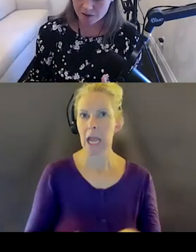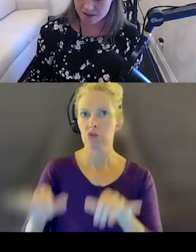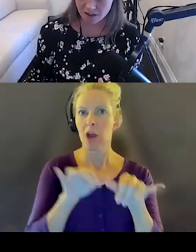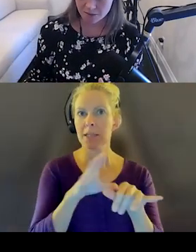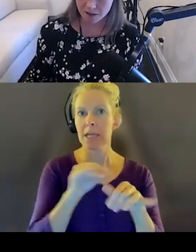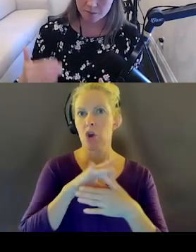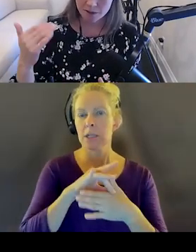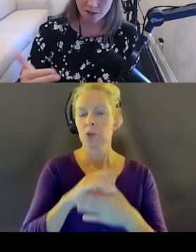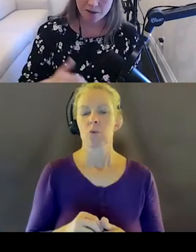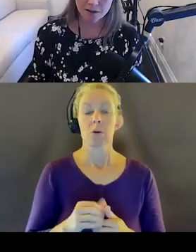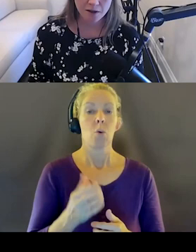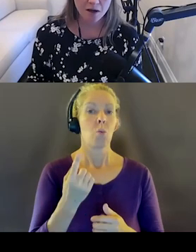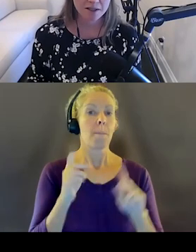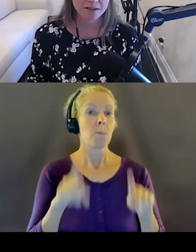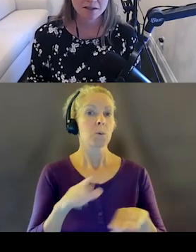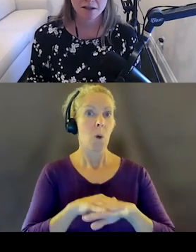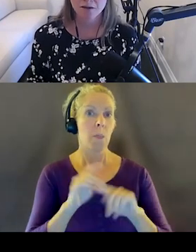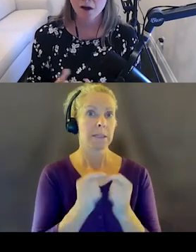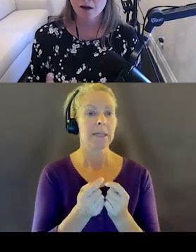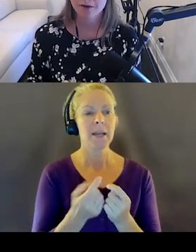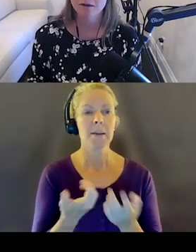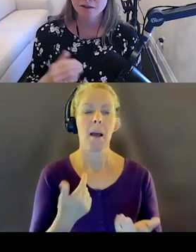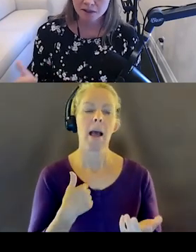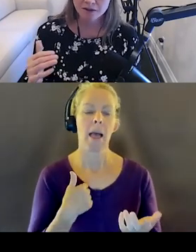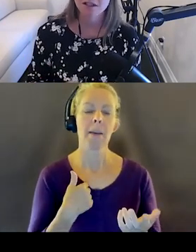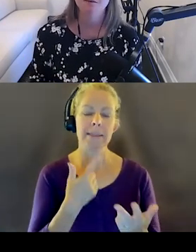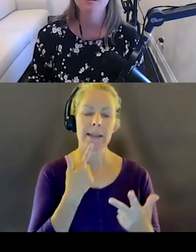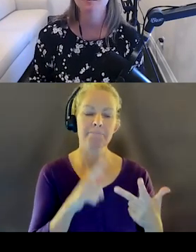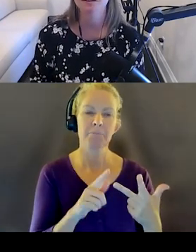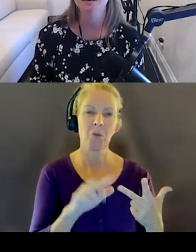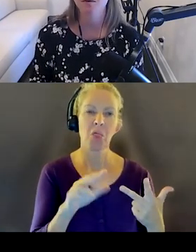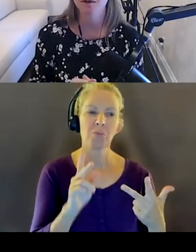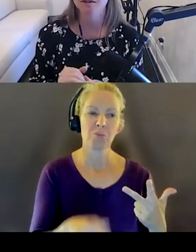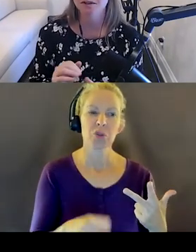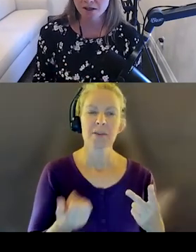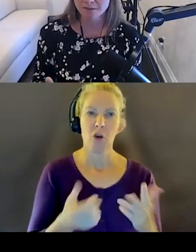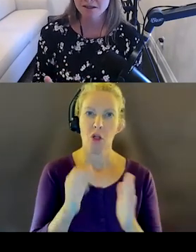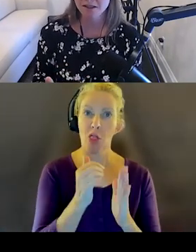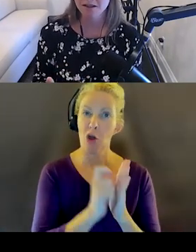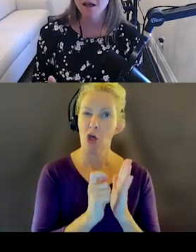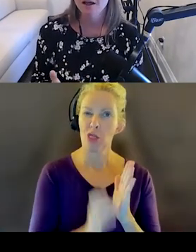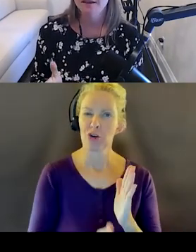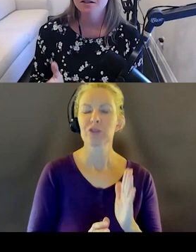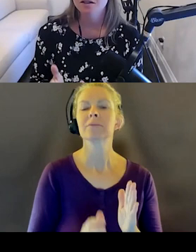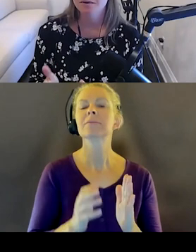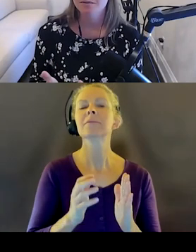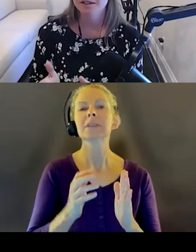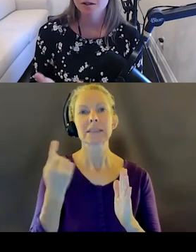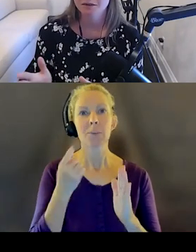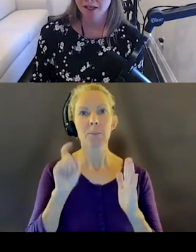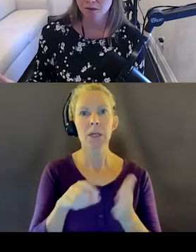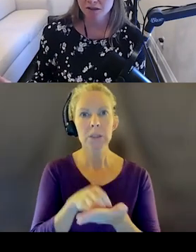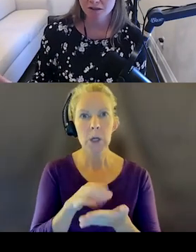Someone on the team. And I'm going to put it on the content designer. The author. Someone on the team is responsible for documenting the digital